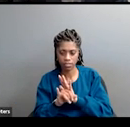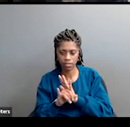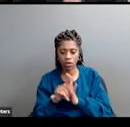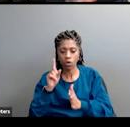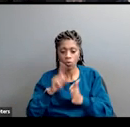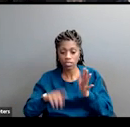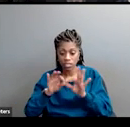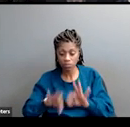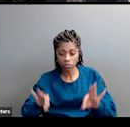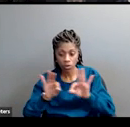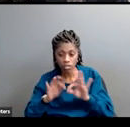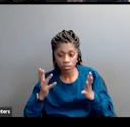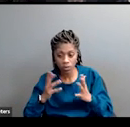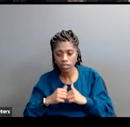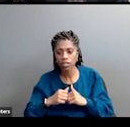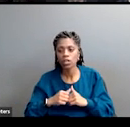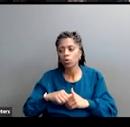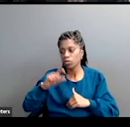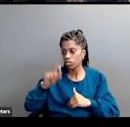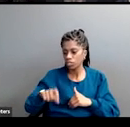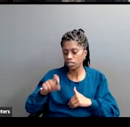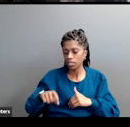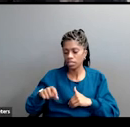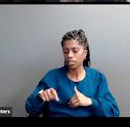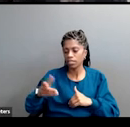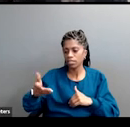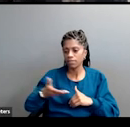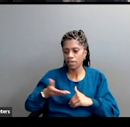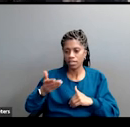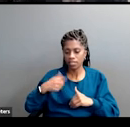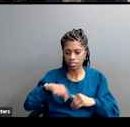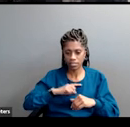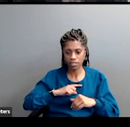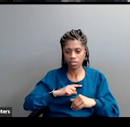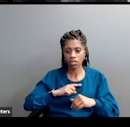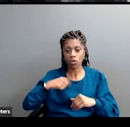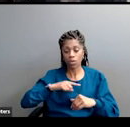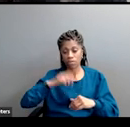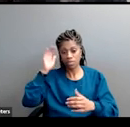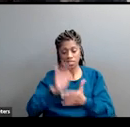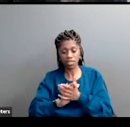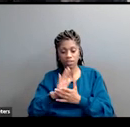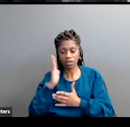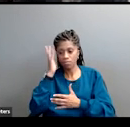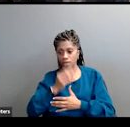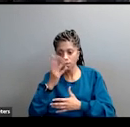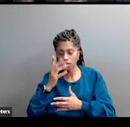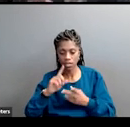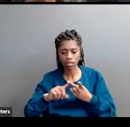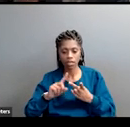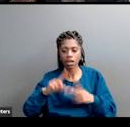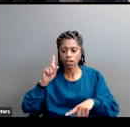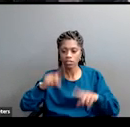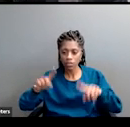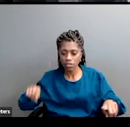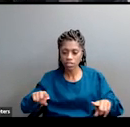is that some people are trying to divide us, but we believe in each other. We believe in our beauty, our diversity, our strength. And